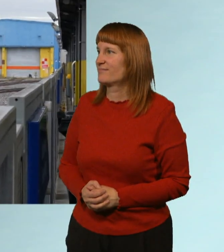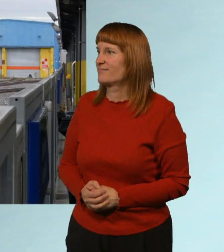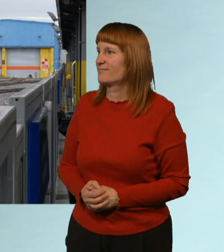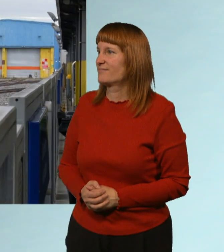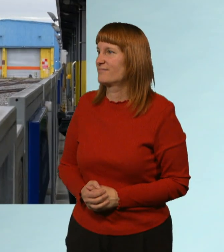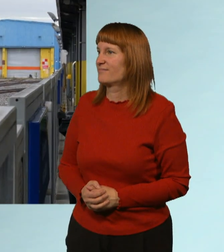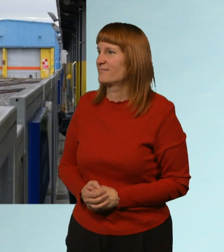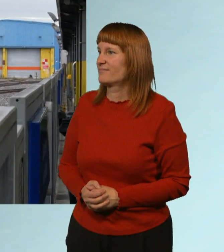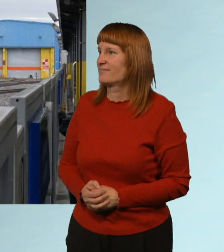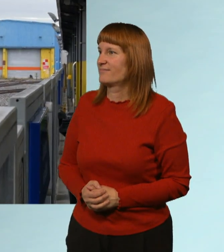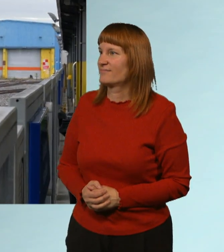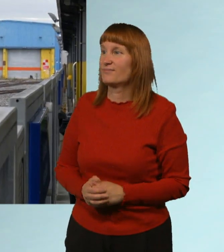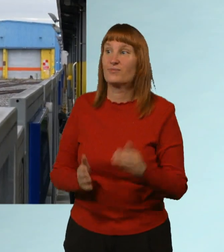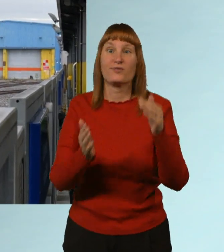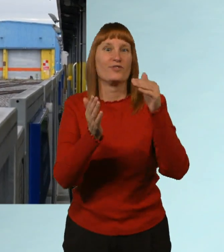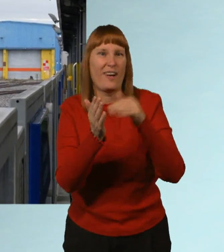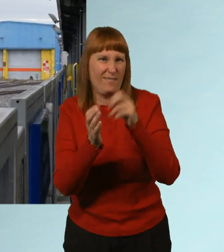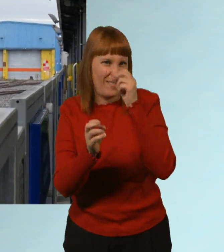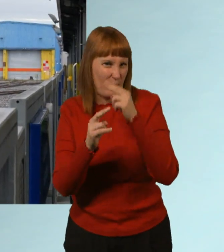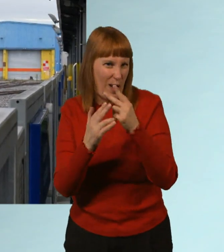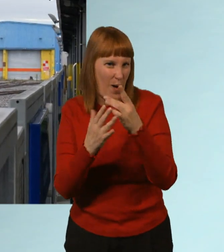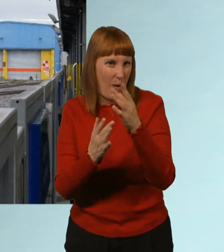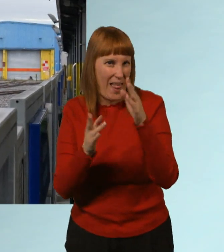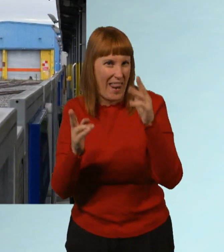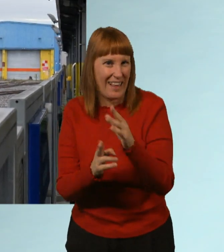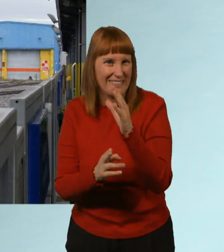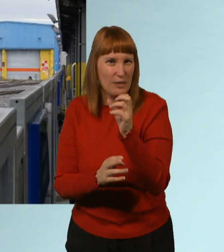Arrived in a sharing adventure to find out how to make less CO2.